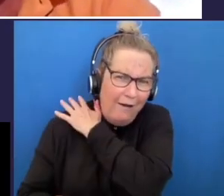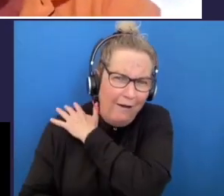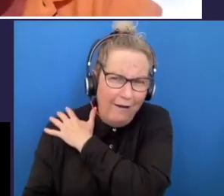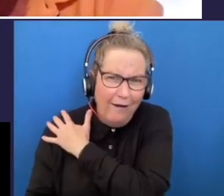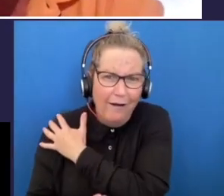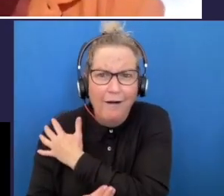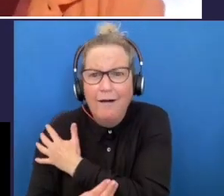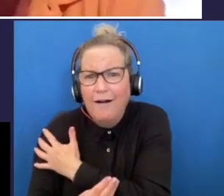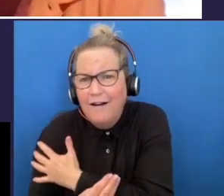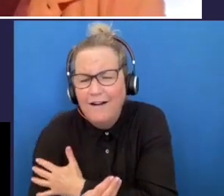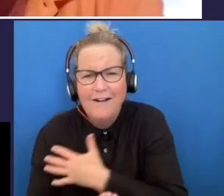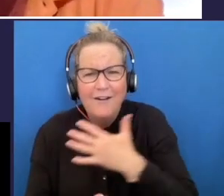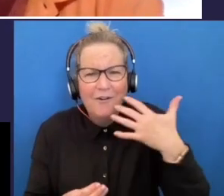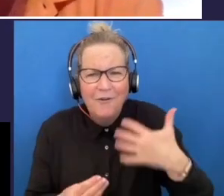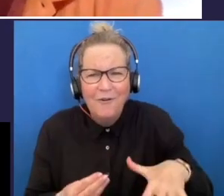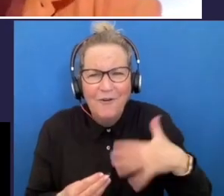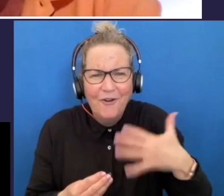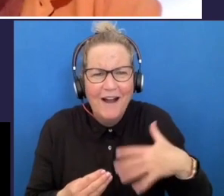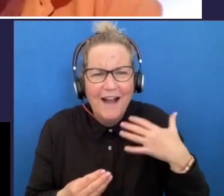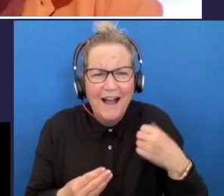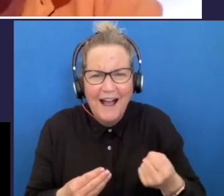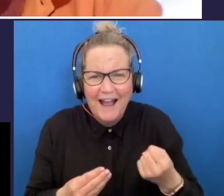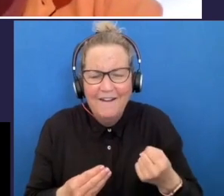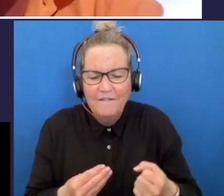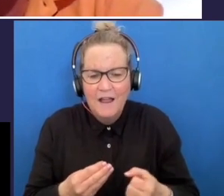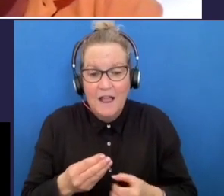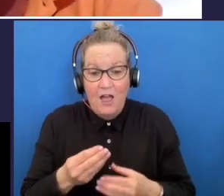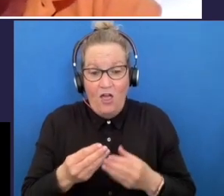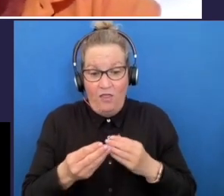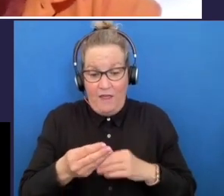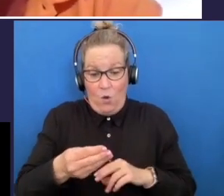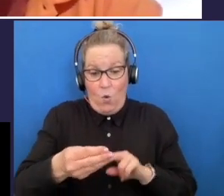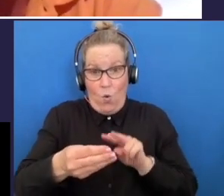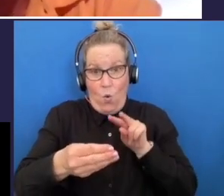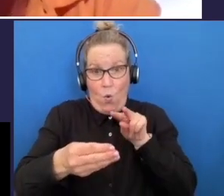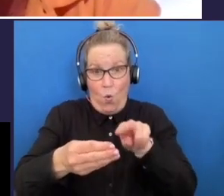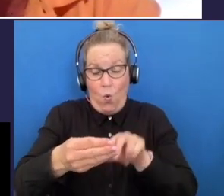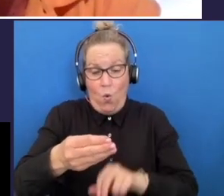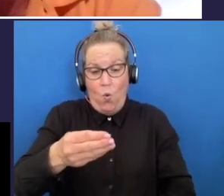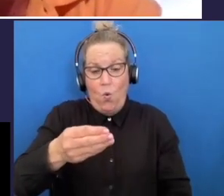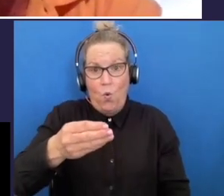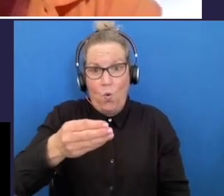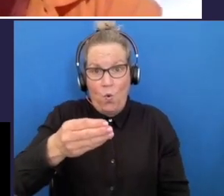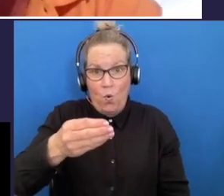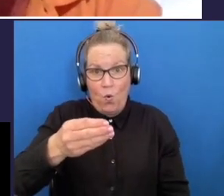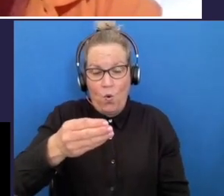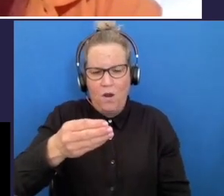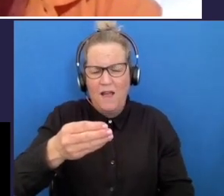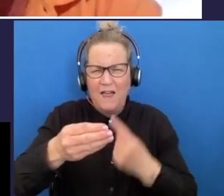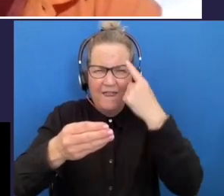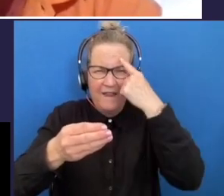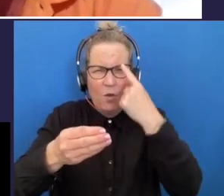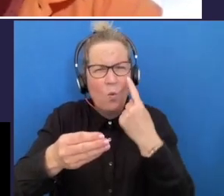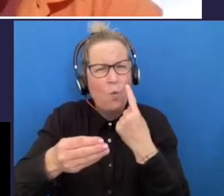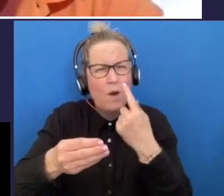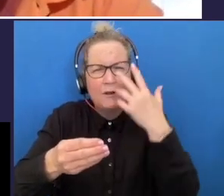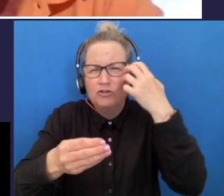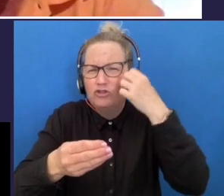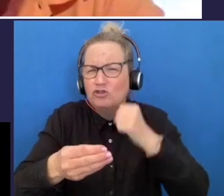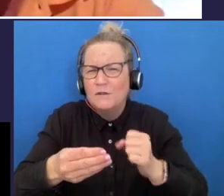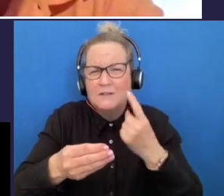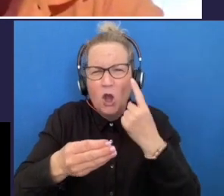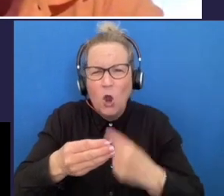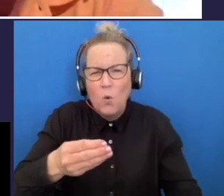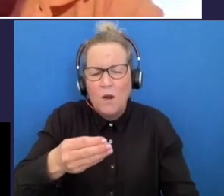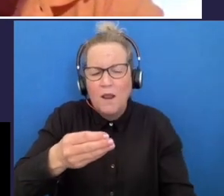your shoulder then looking into that feather and just thinking about one stress and then